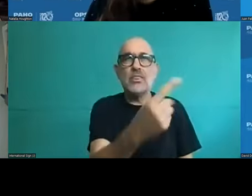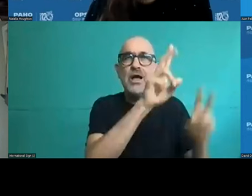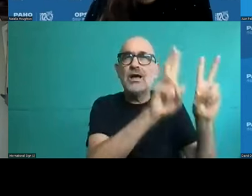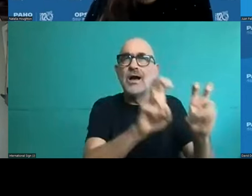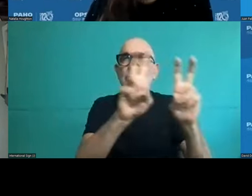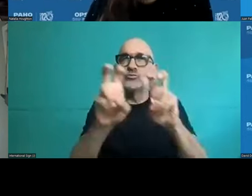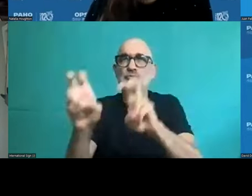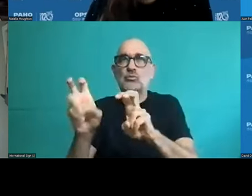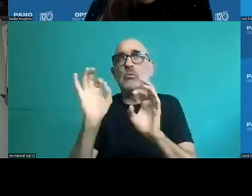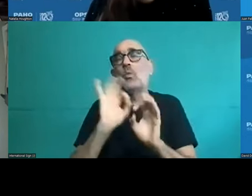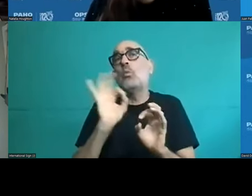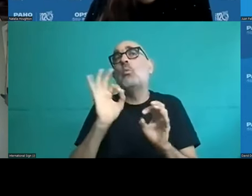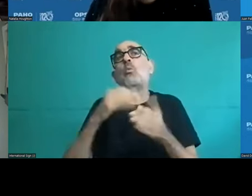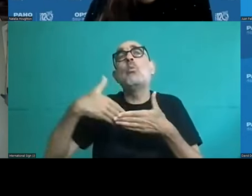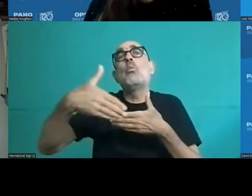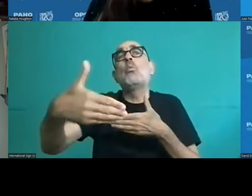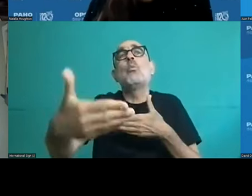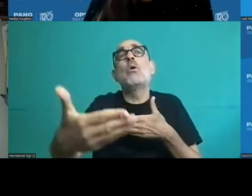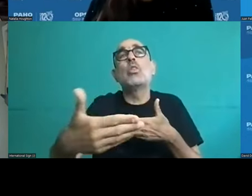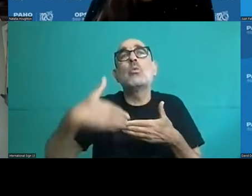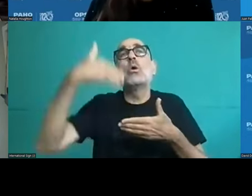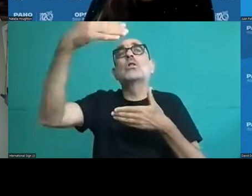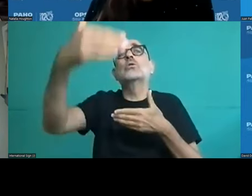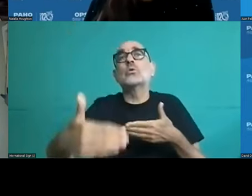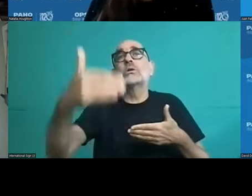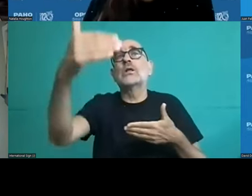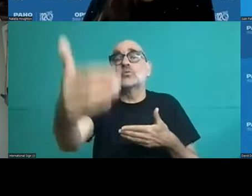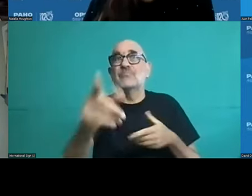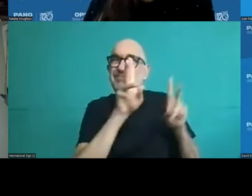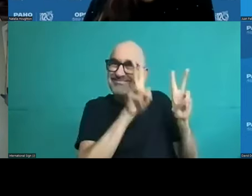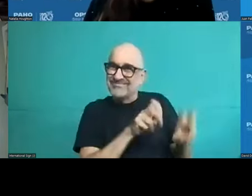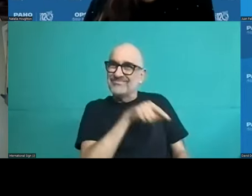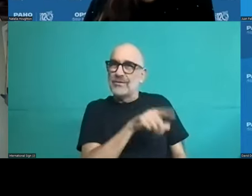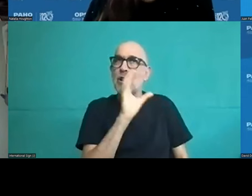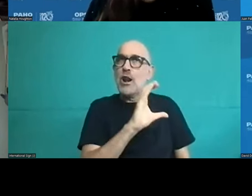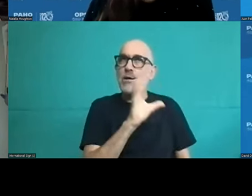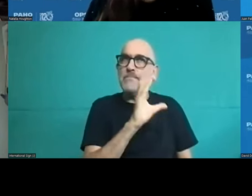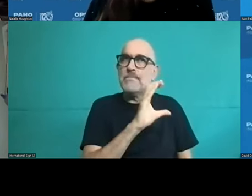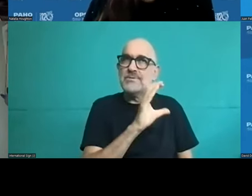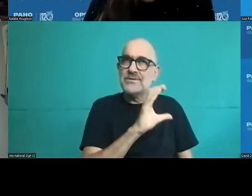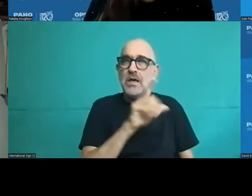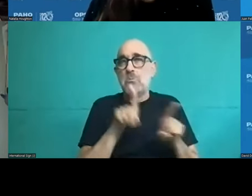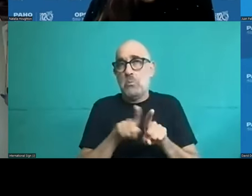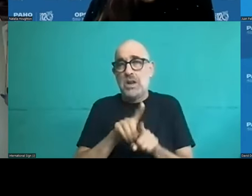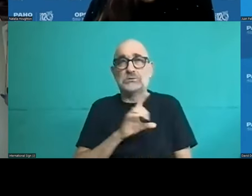the for the private sector to become involved in providing universal equitable